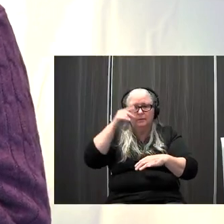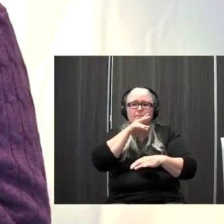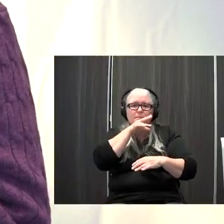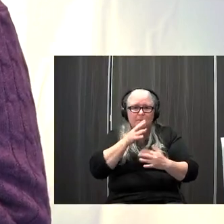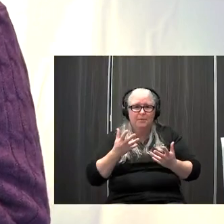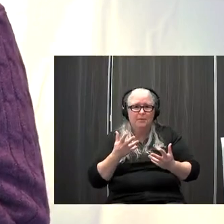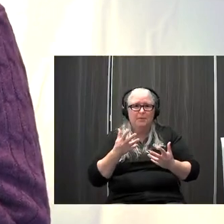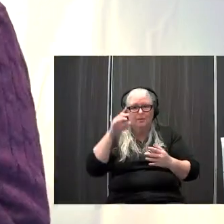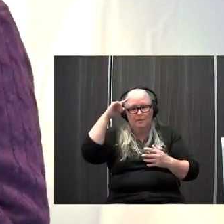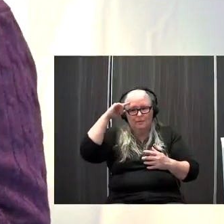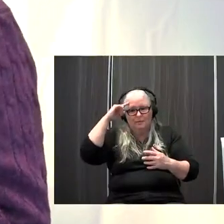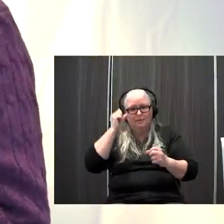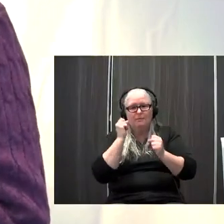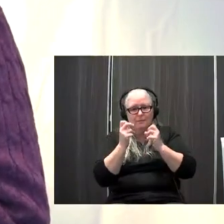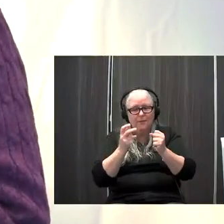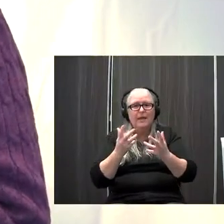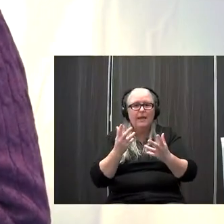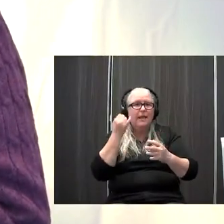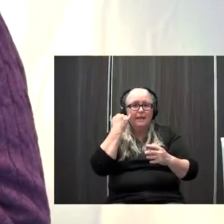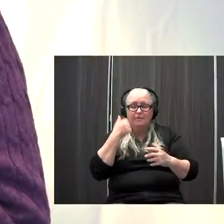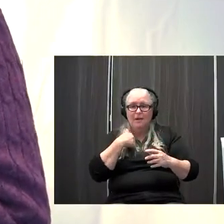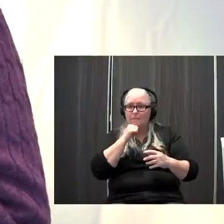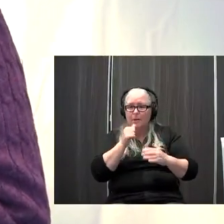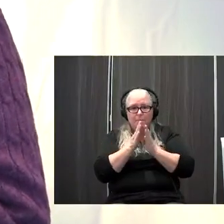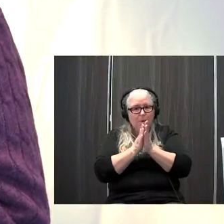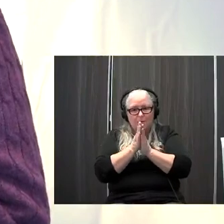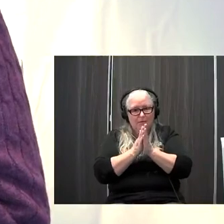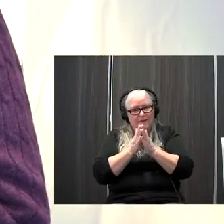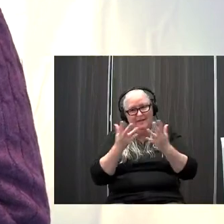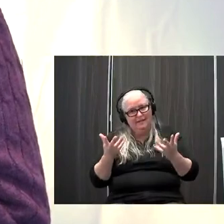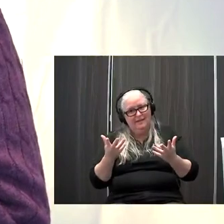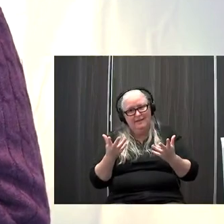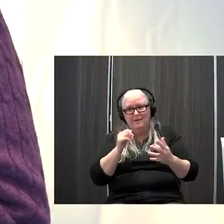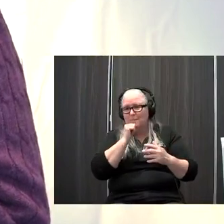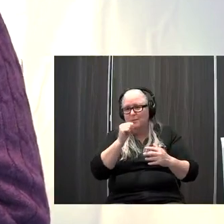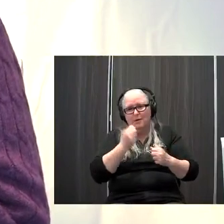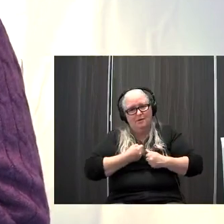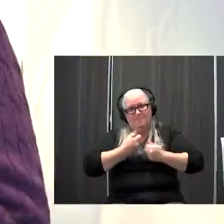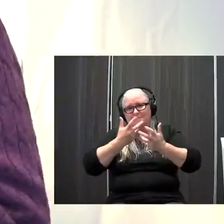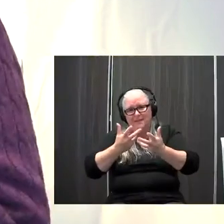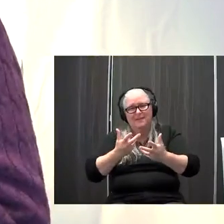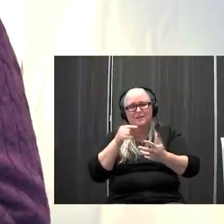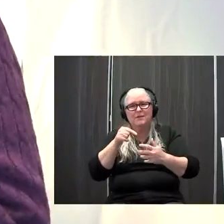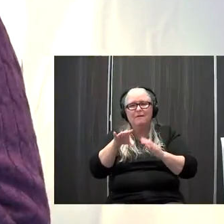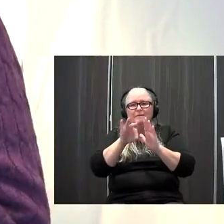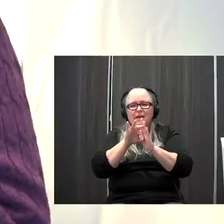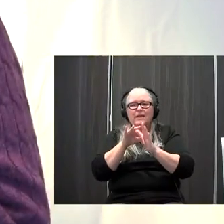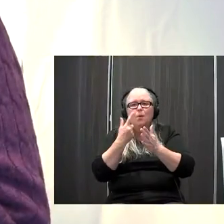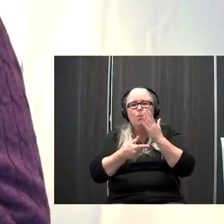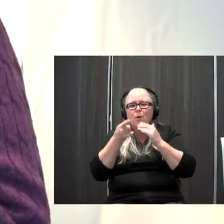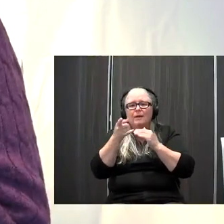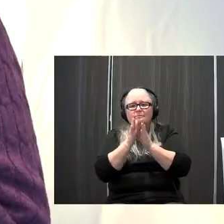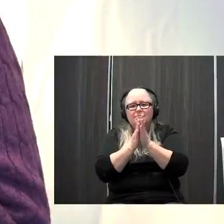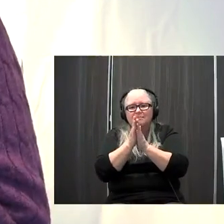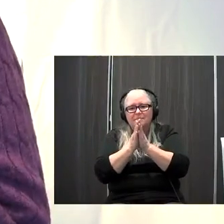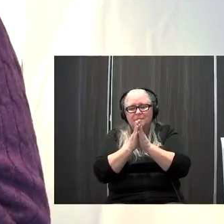and if I'm not motivated you're not going to get much so finding those motivators for which to communicate about are really key so